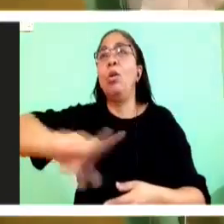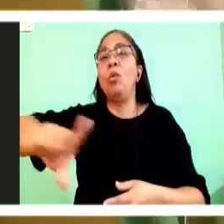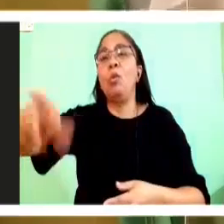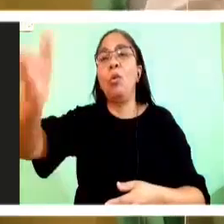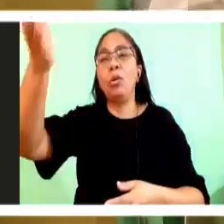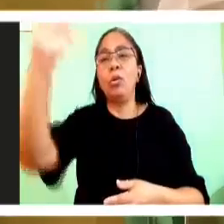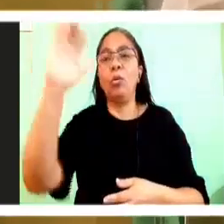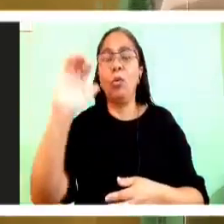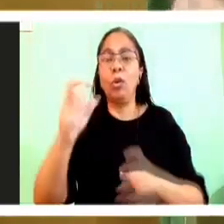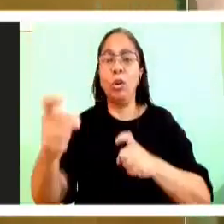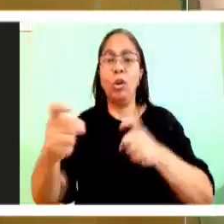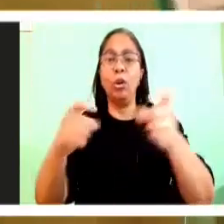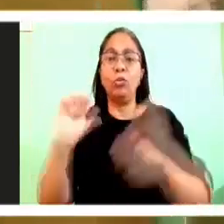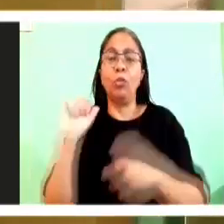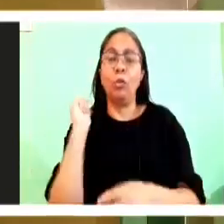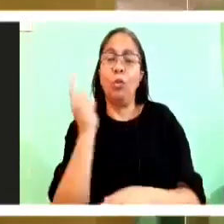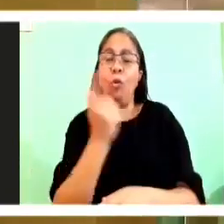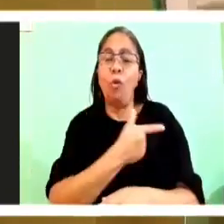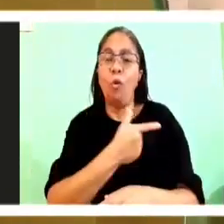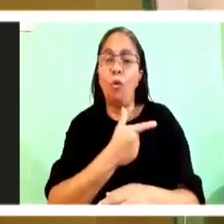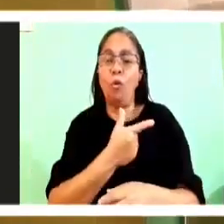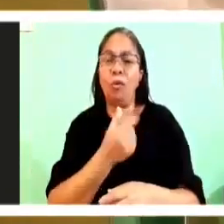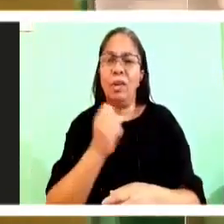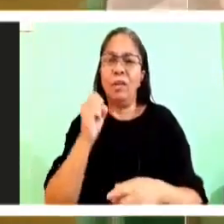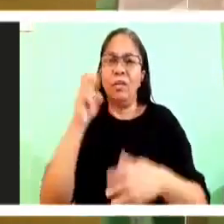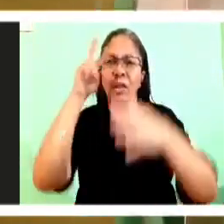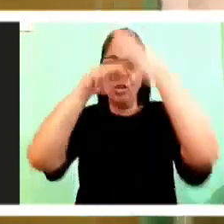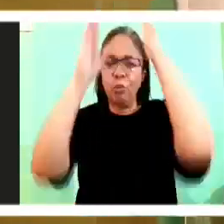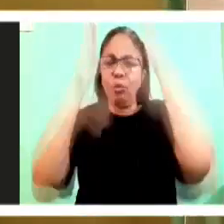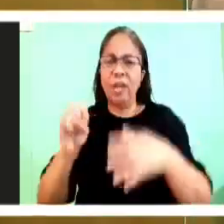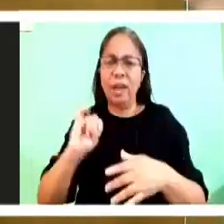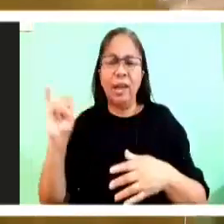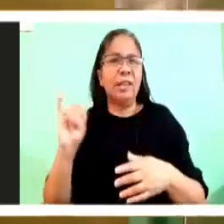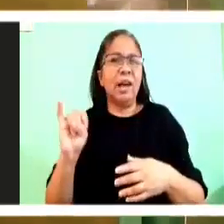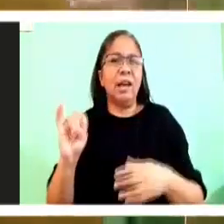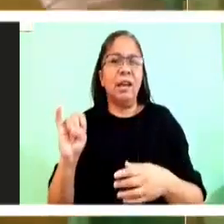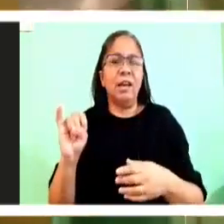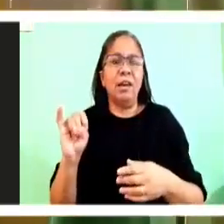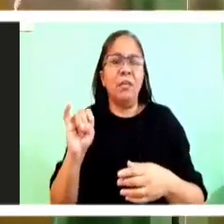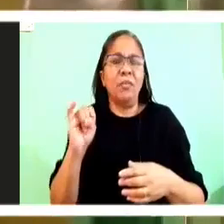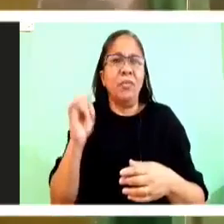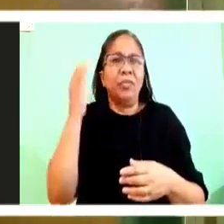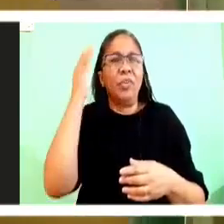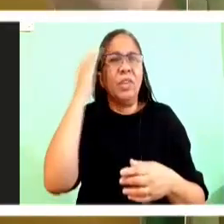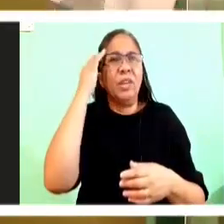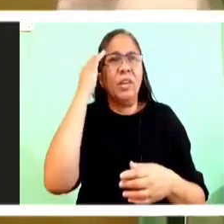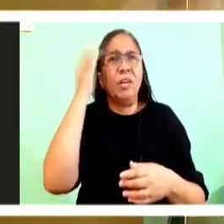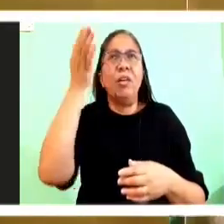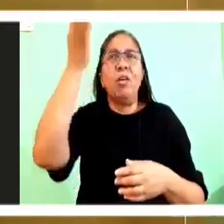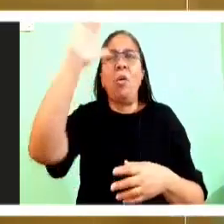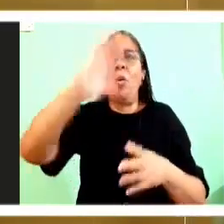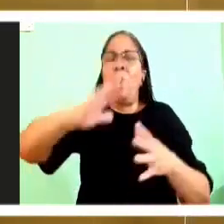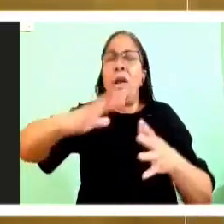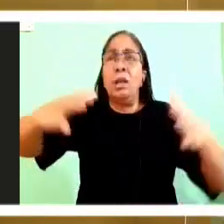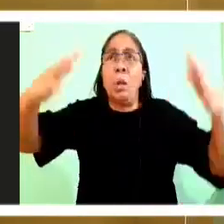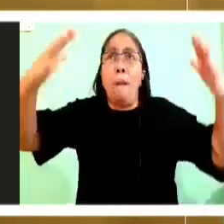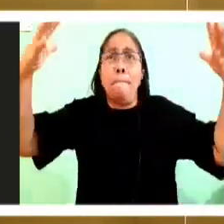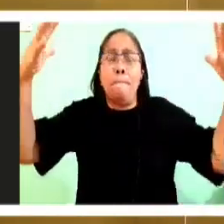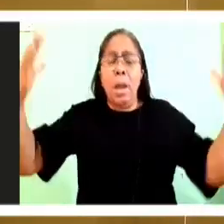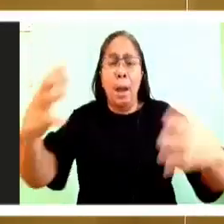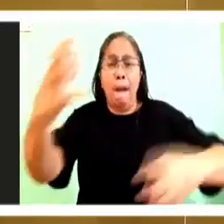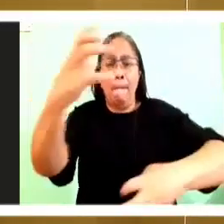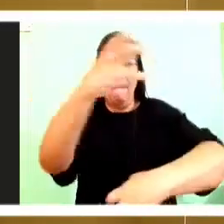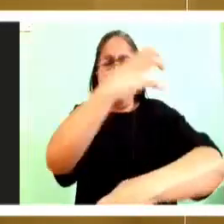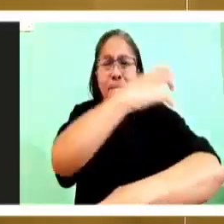of the holy ones. And all through Isaiah you have this sense of a God that is huge, that is big. Remember the